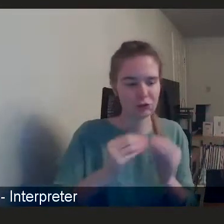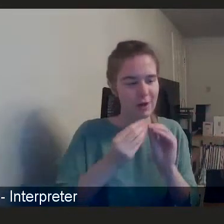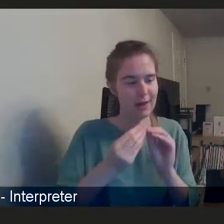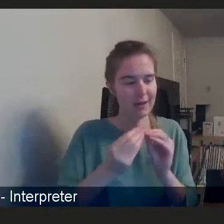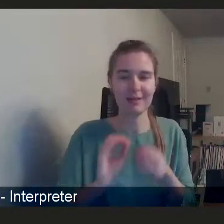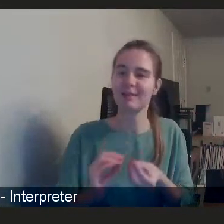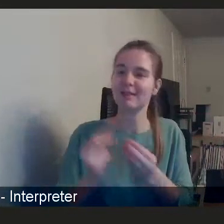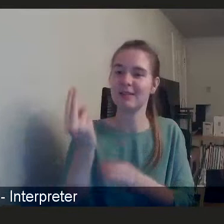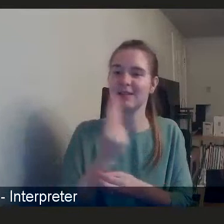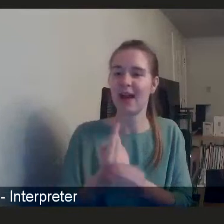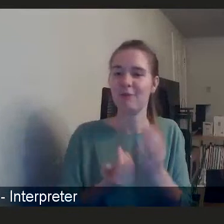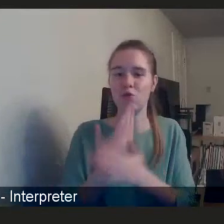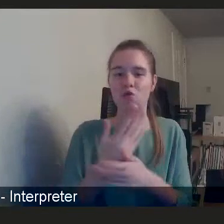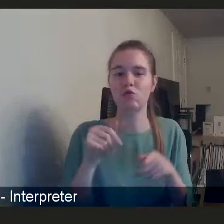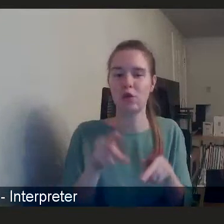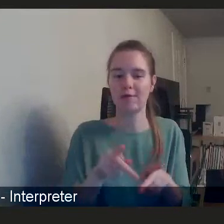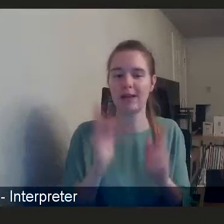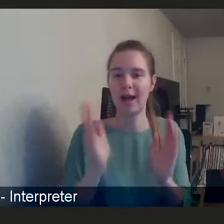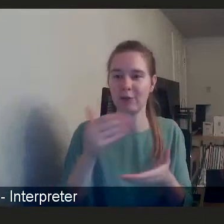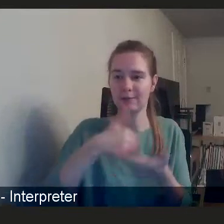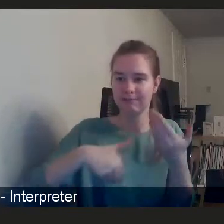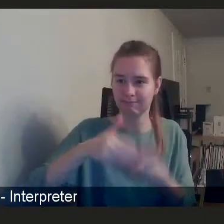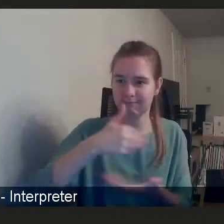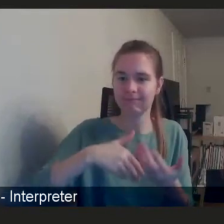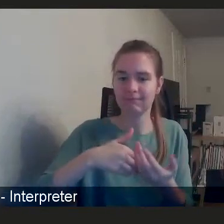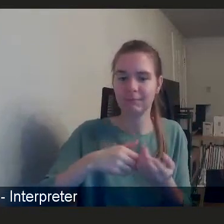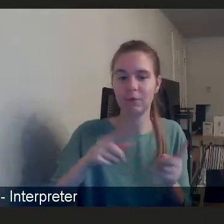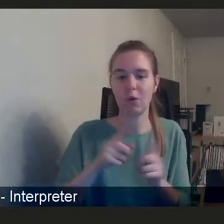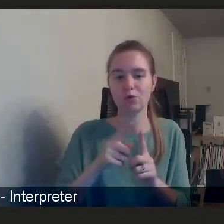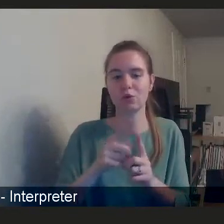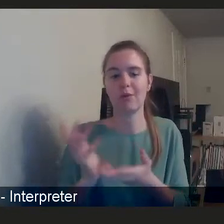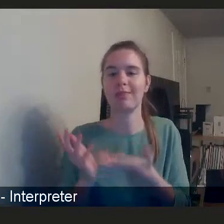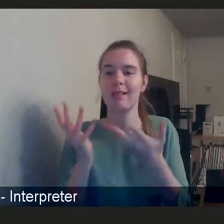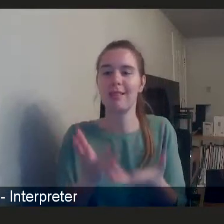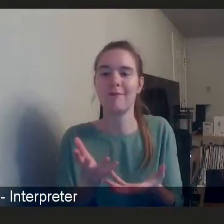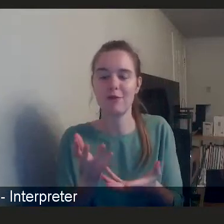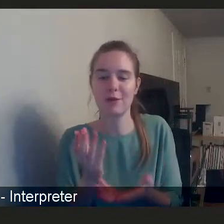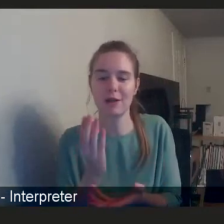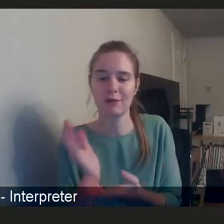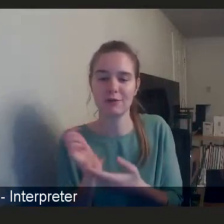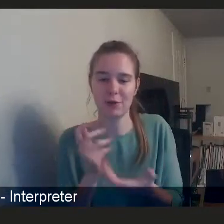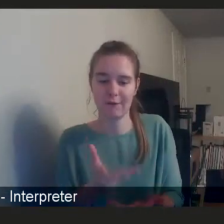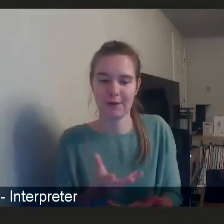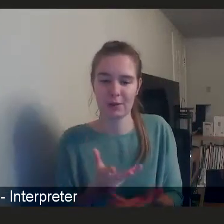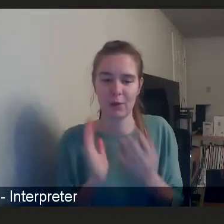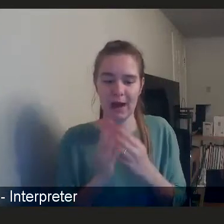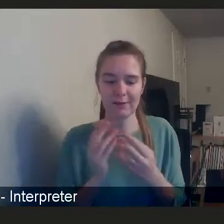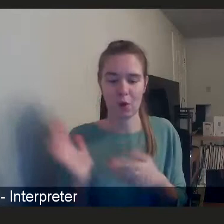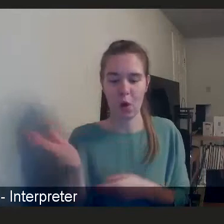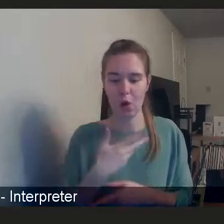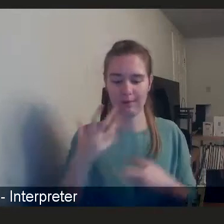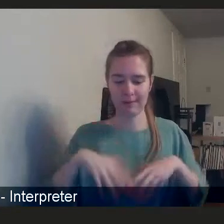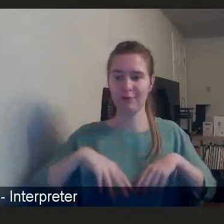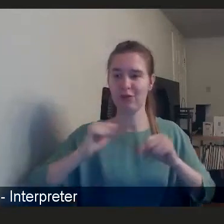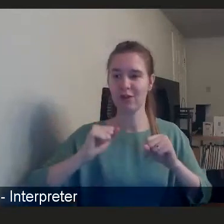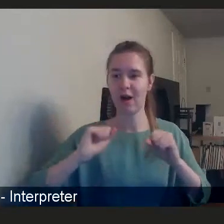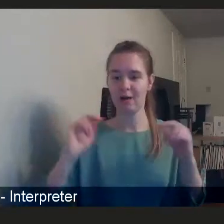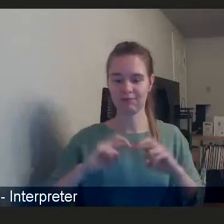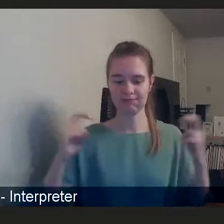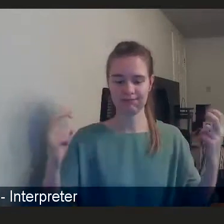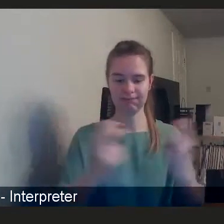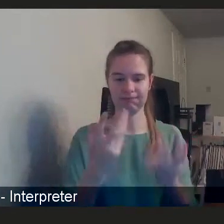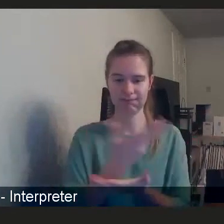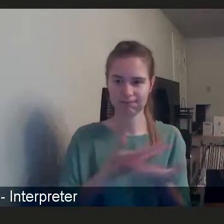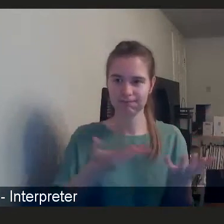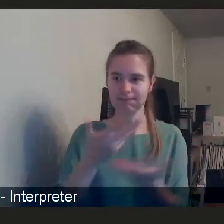of new services, as well as the delivery of new services. You know, we need to be there from the outset. We can't just be there picking up the pieces.